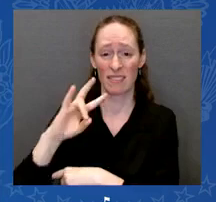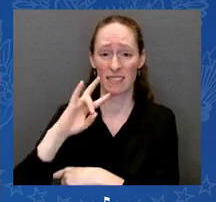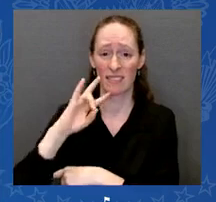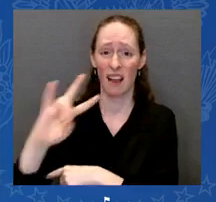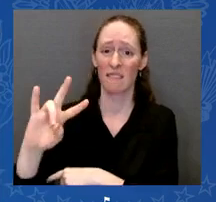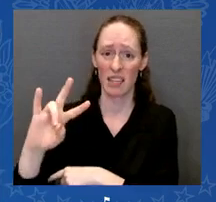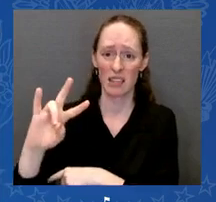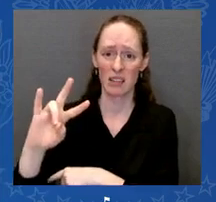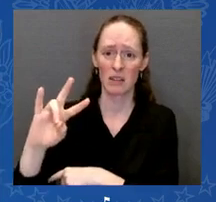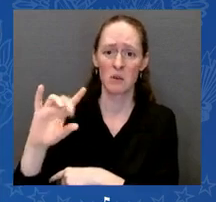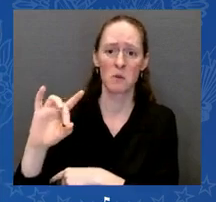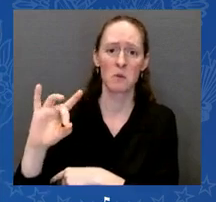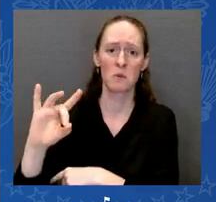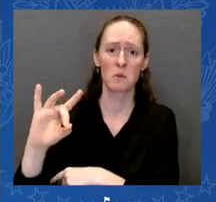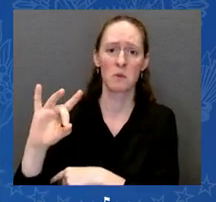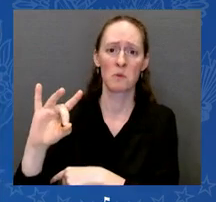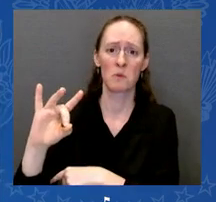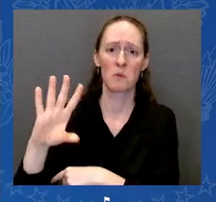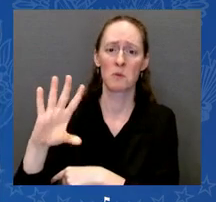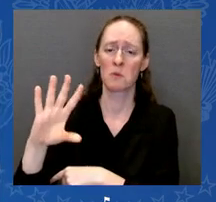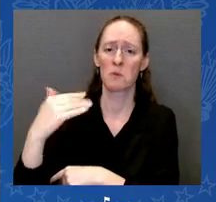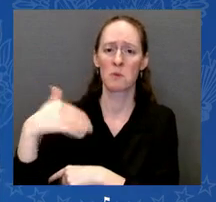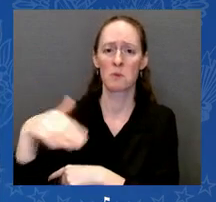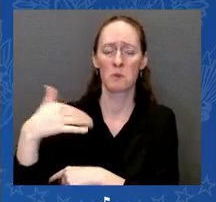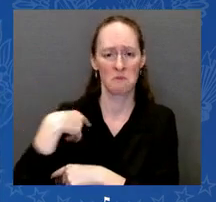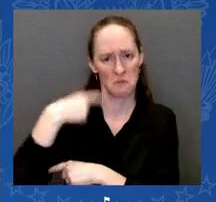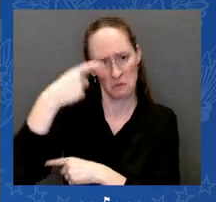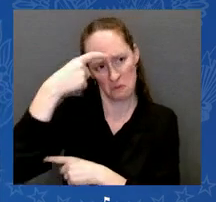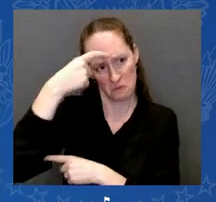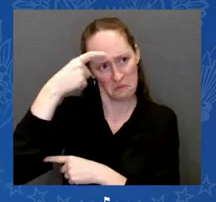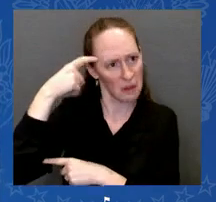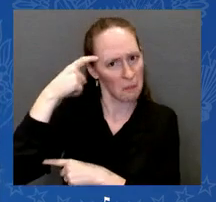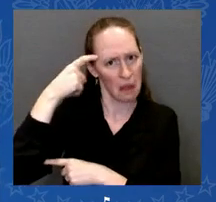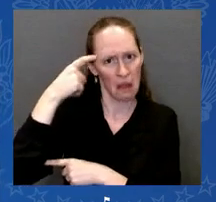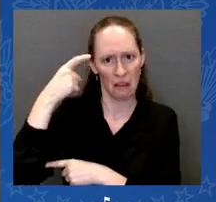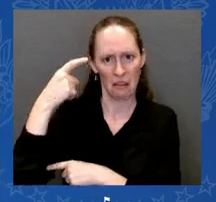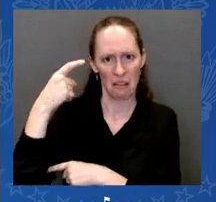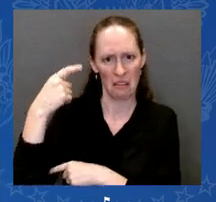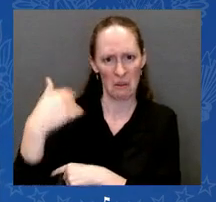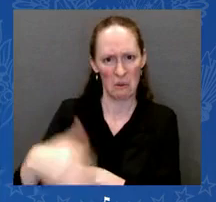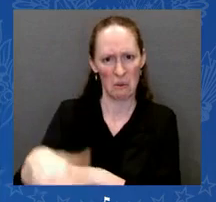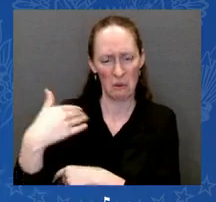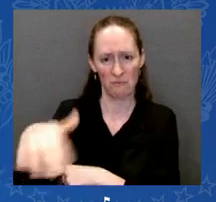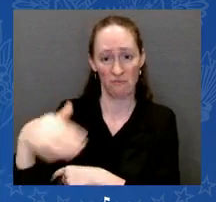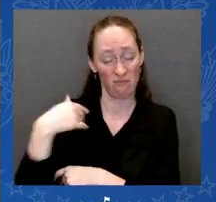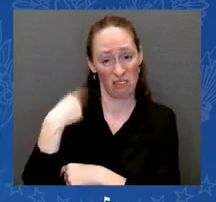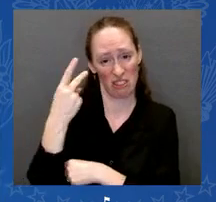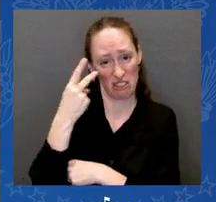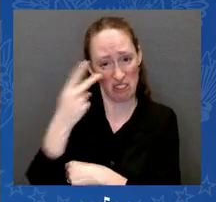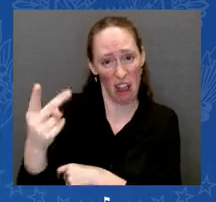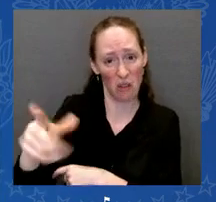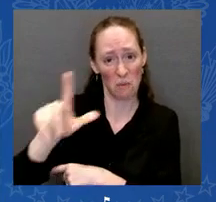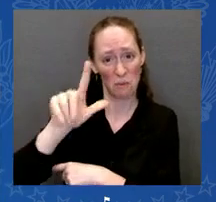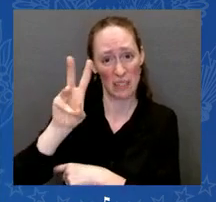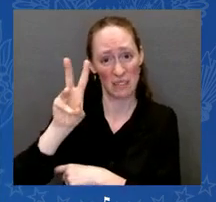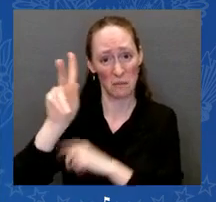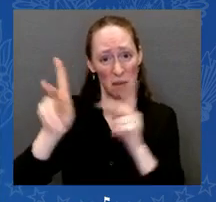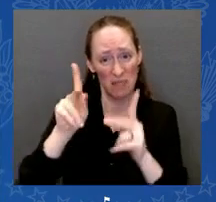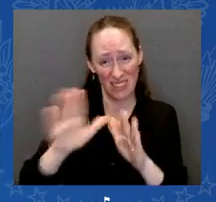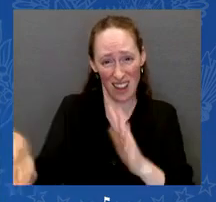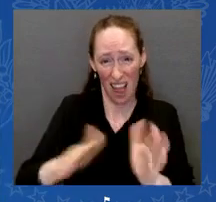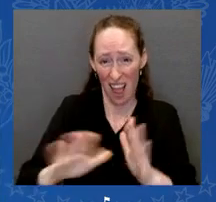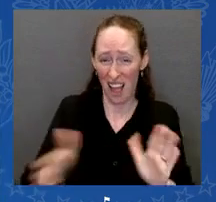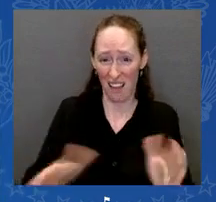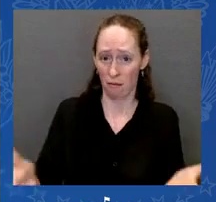26 innocent lives were killed in the same building I was in. There were moments in that classroom where I sat, worrying that I would die.